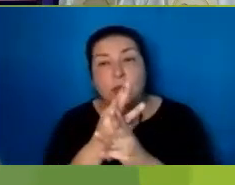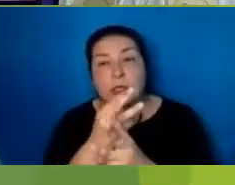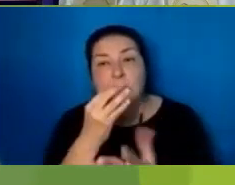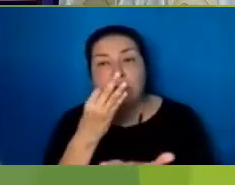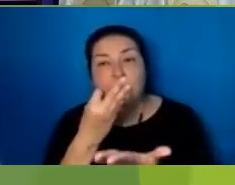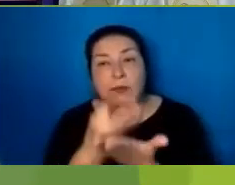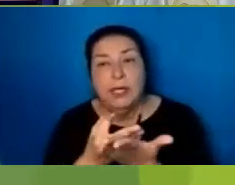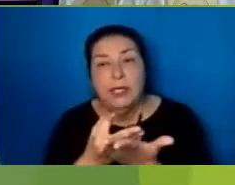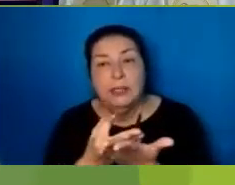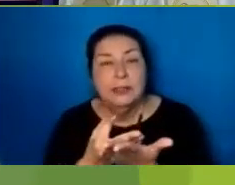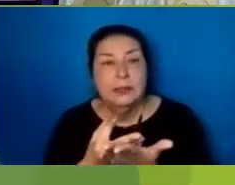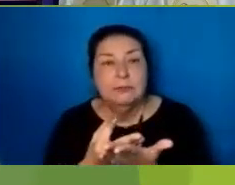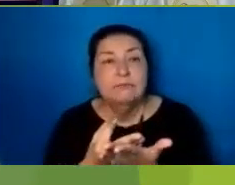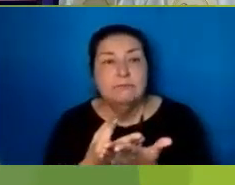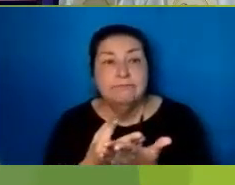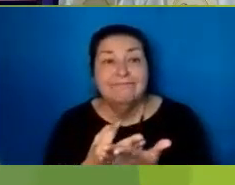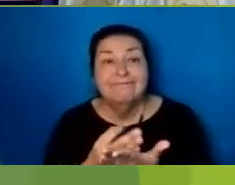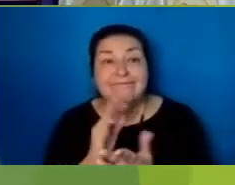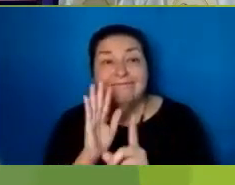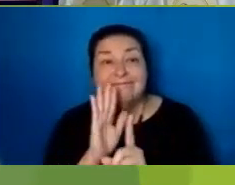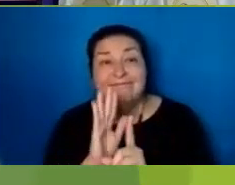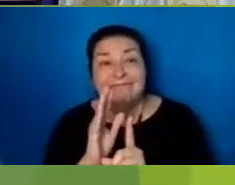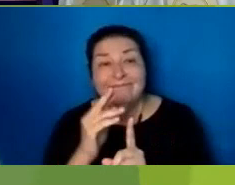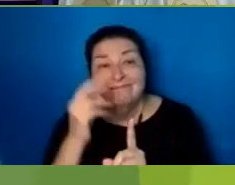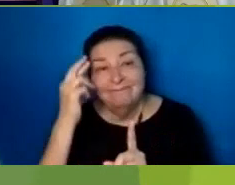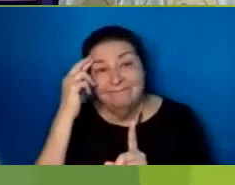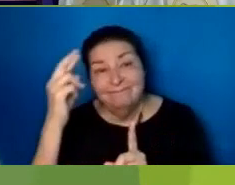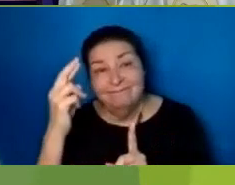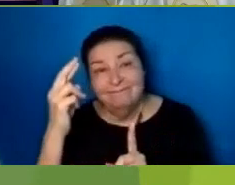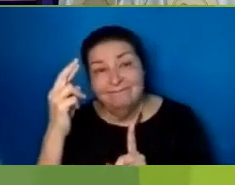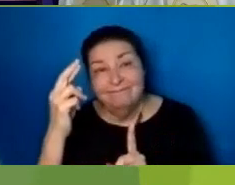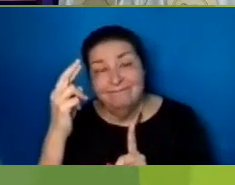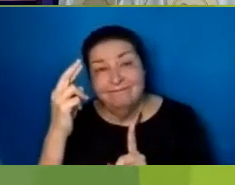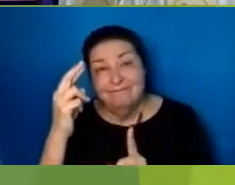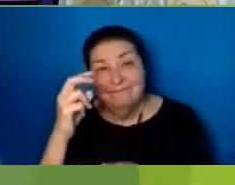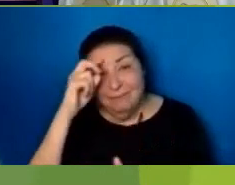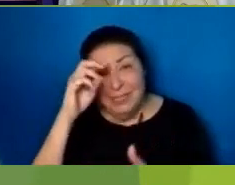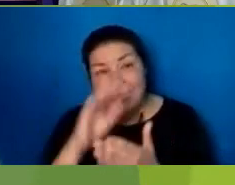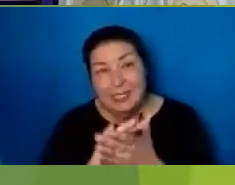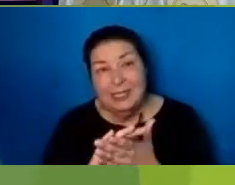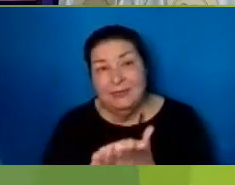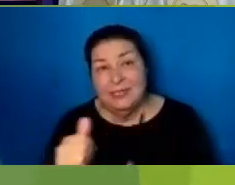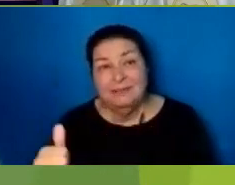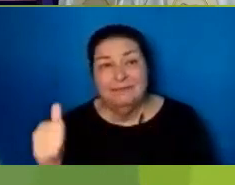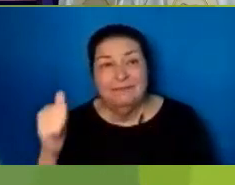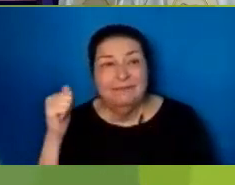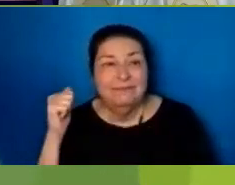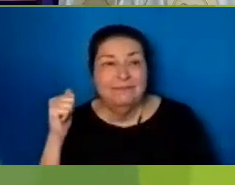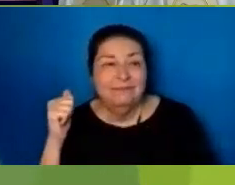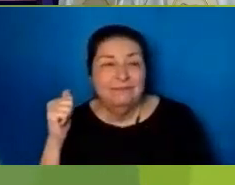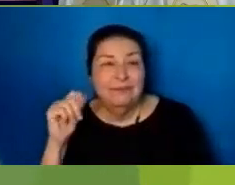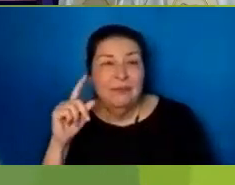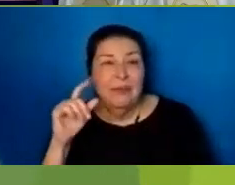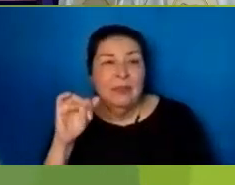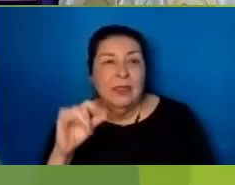His reason's certainties deny That one